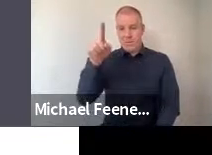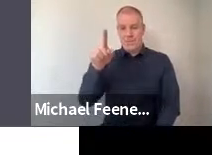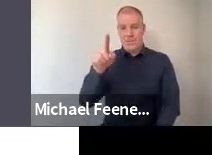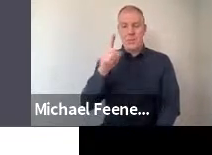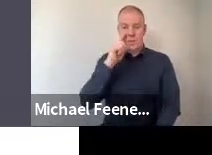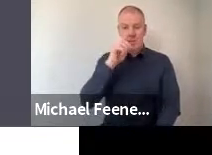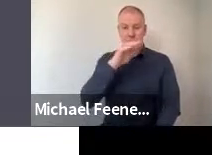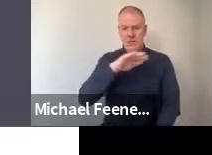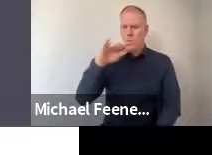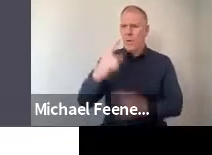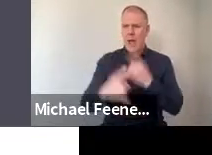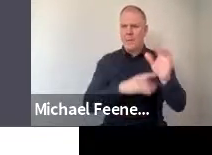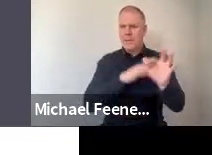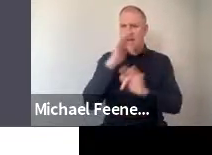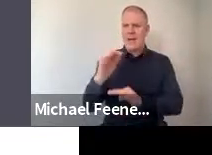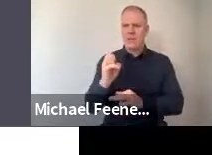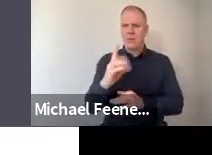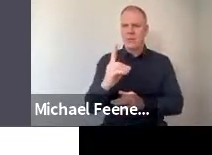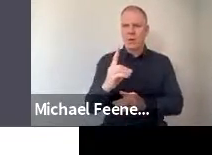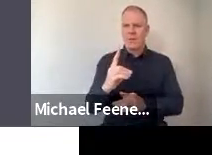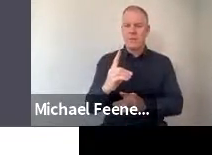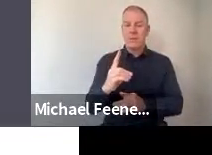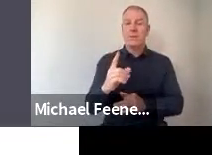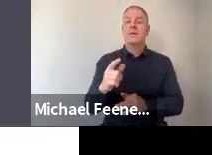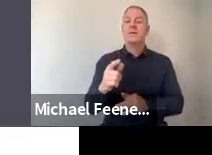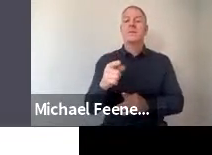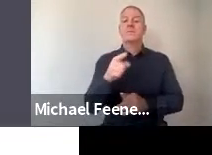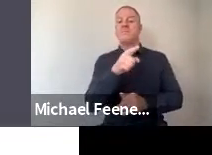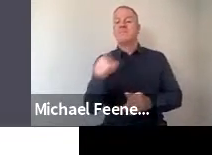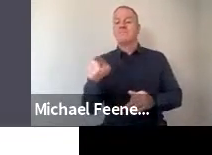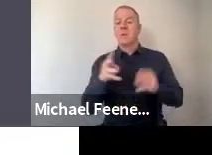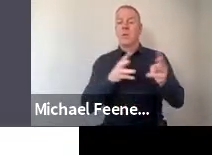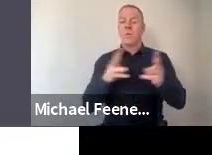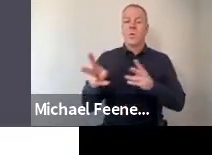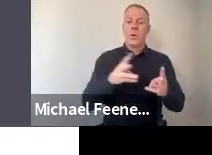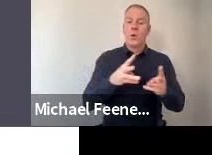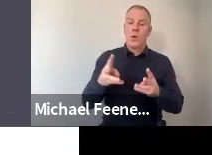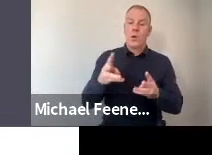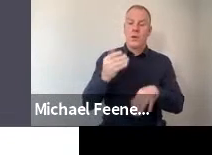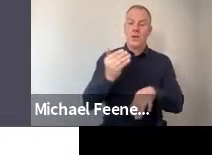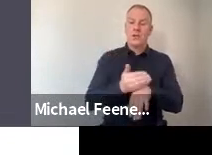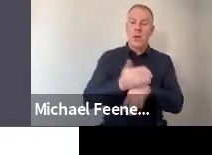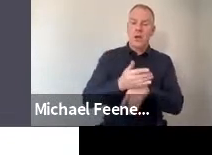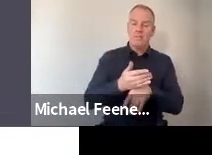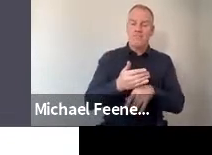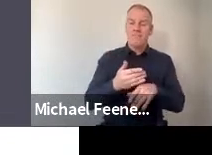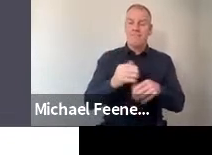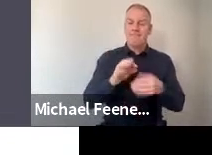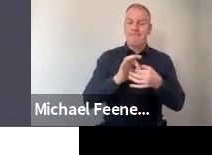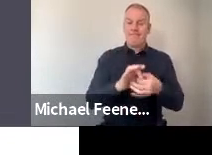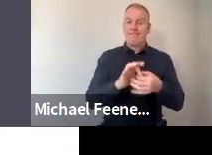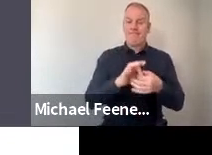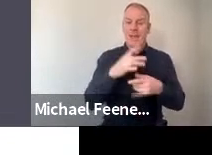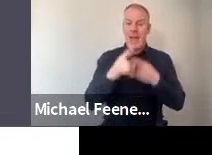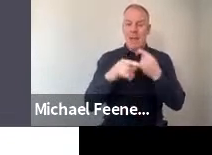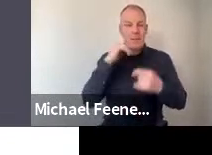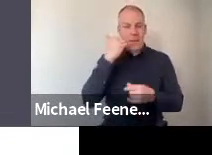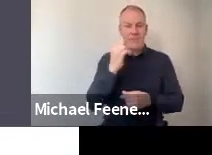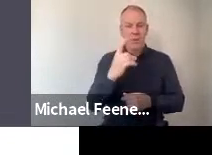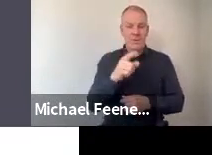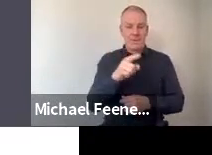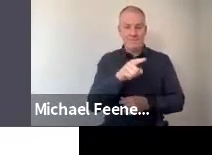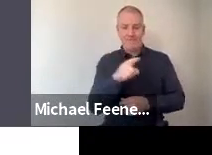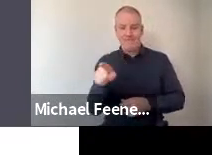what happened. So did any of the following work-related situations apply to you because of the COVID situation?